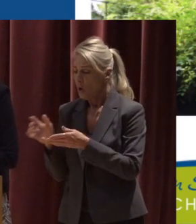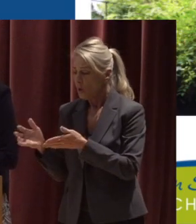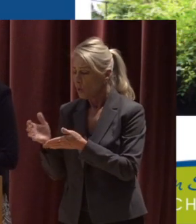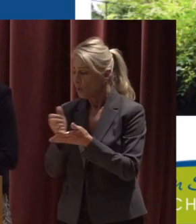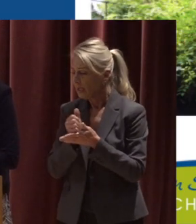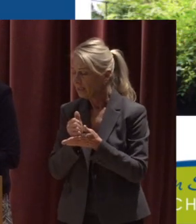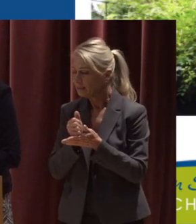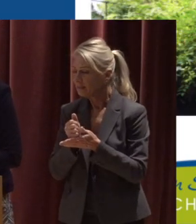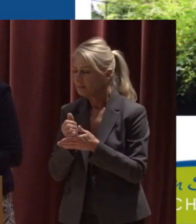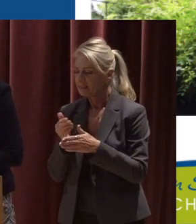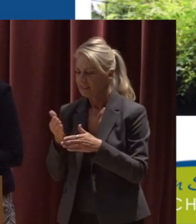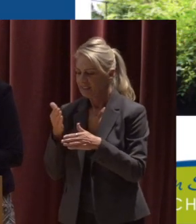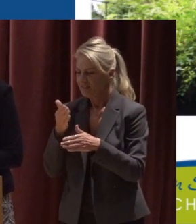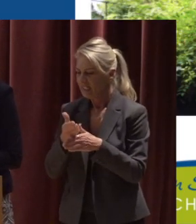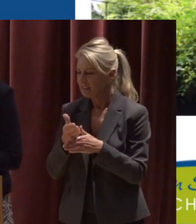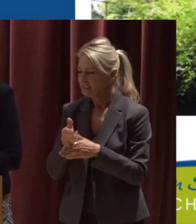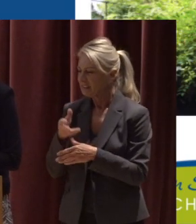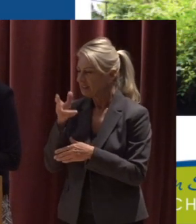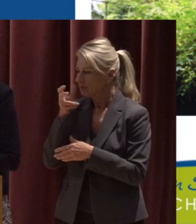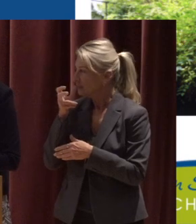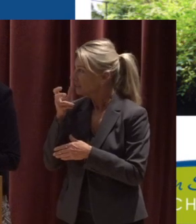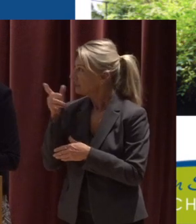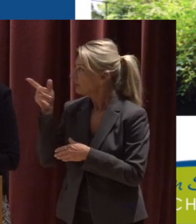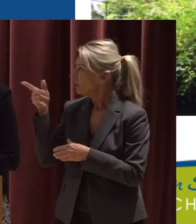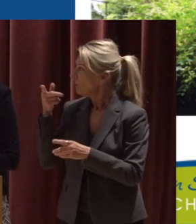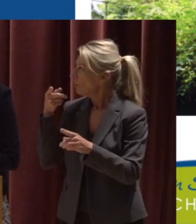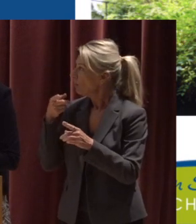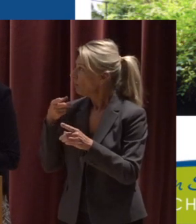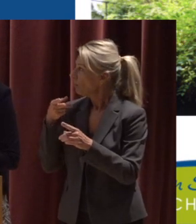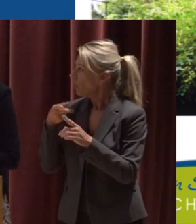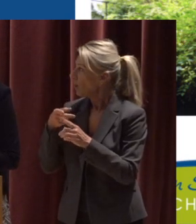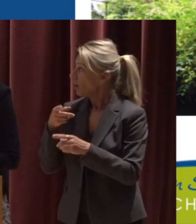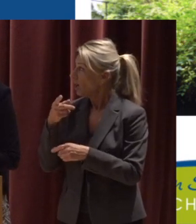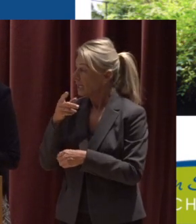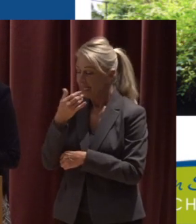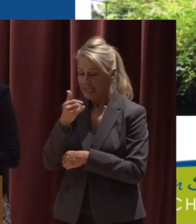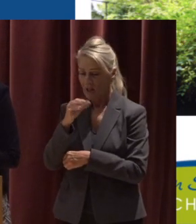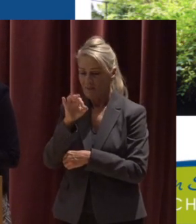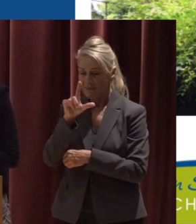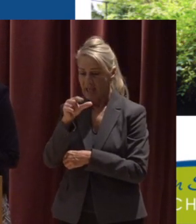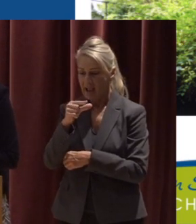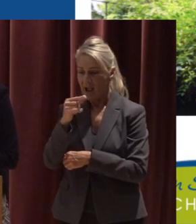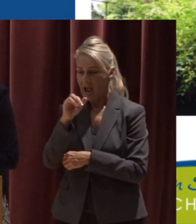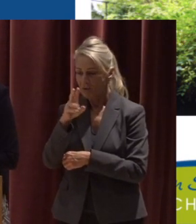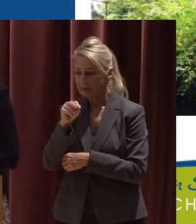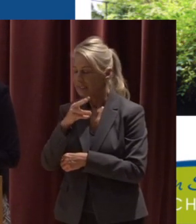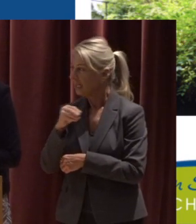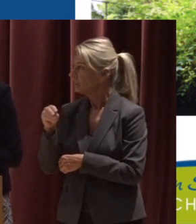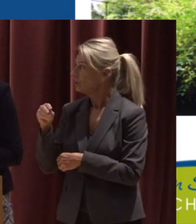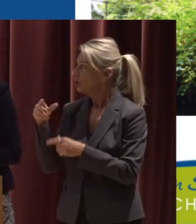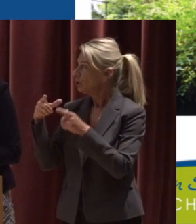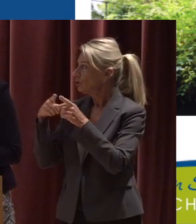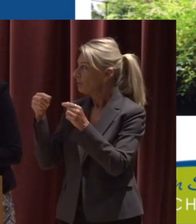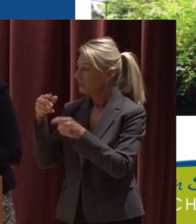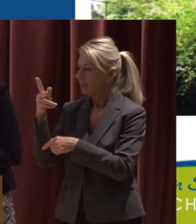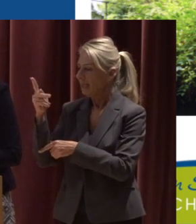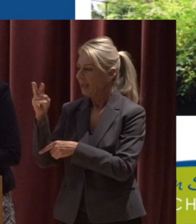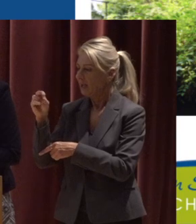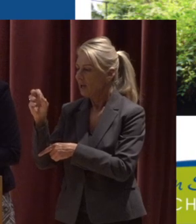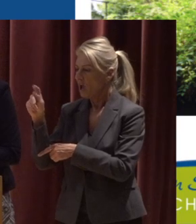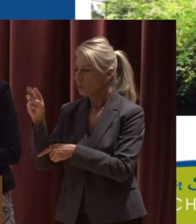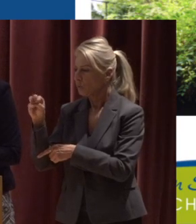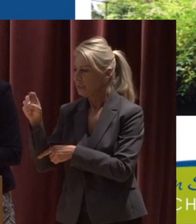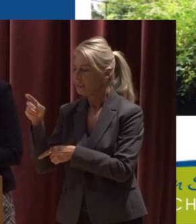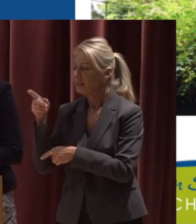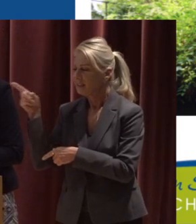invasive species points The two main ones we focus on are yellow flag iris and Japanese knotweed Invasive species are a big